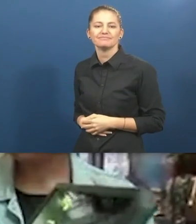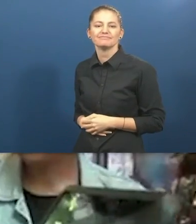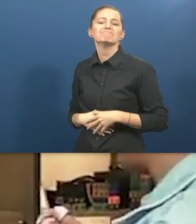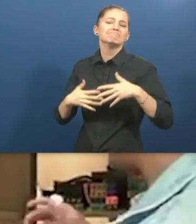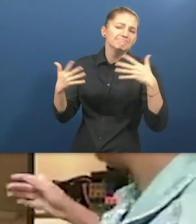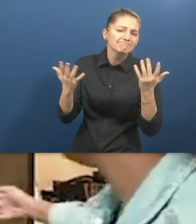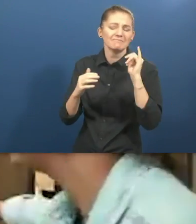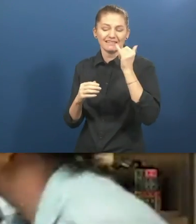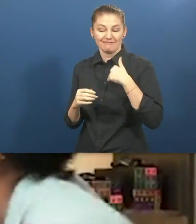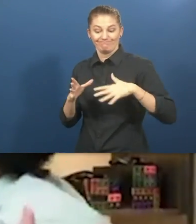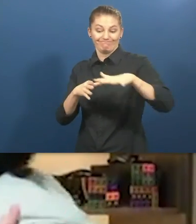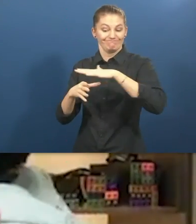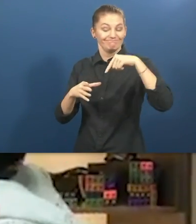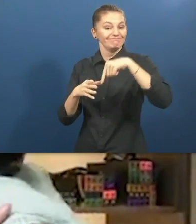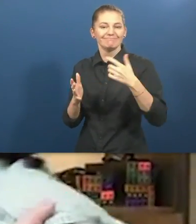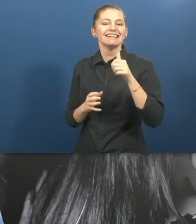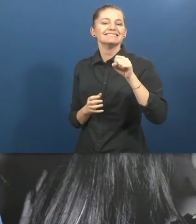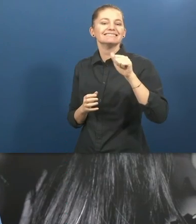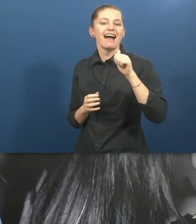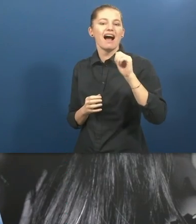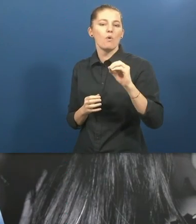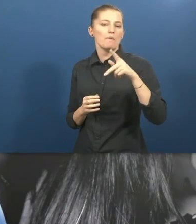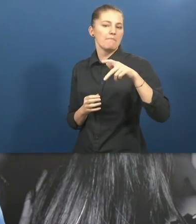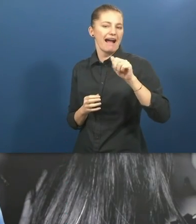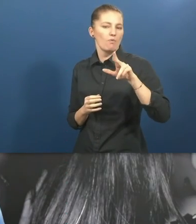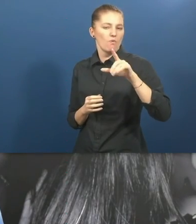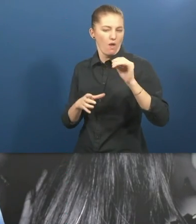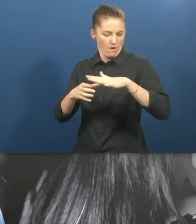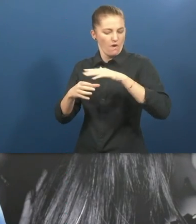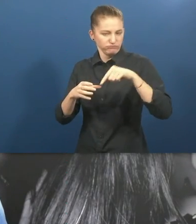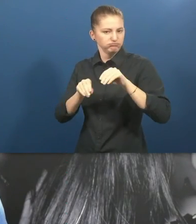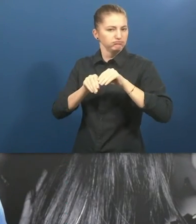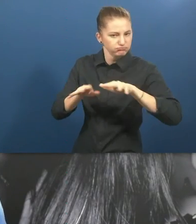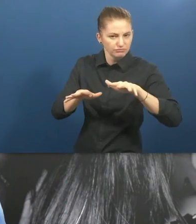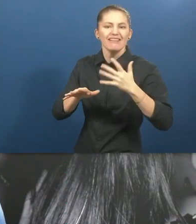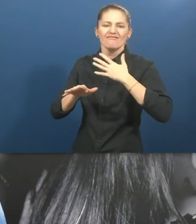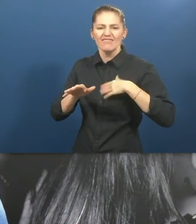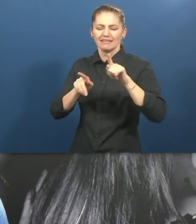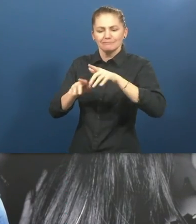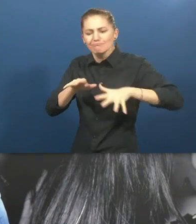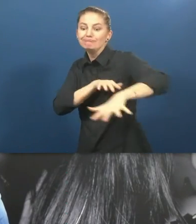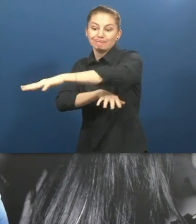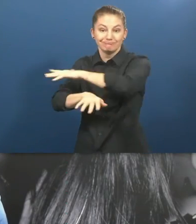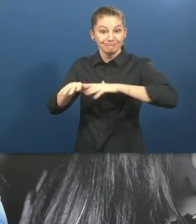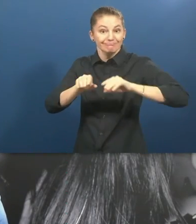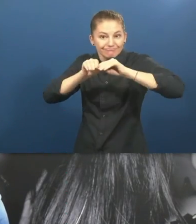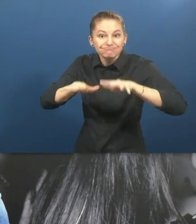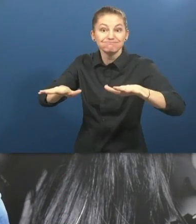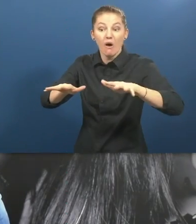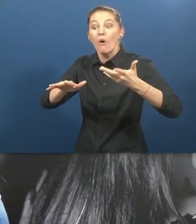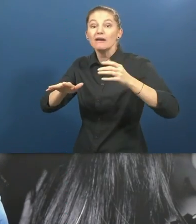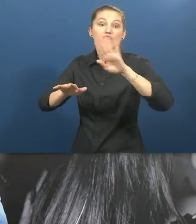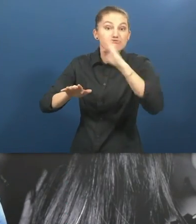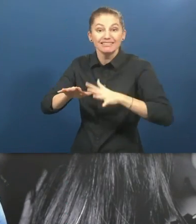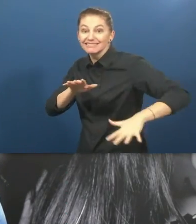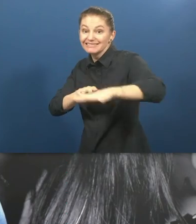Our main goal is to expand the work developed in the city of São Paulo and the Grand São Paulo to